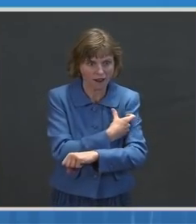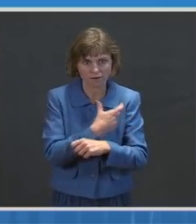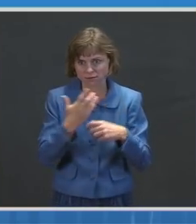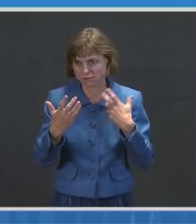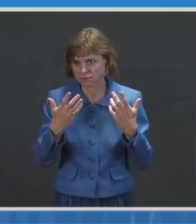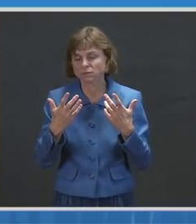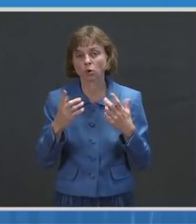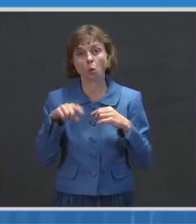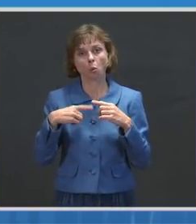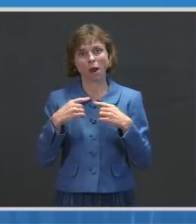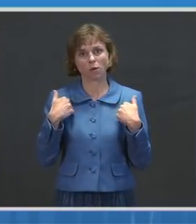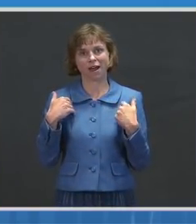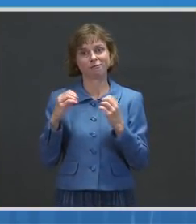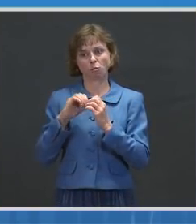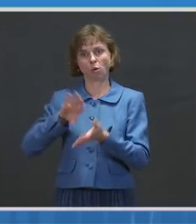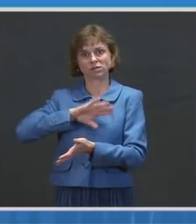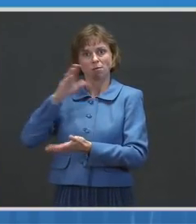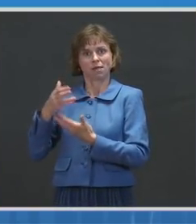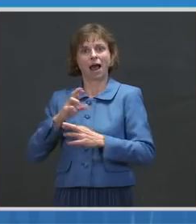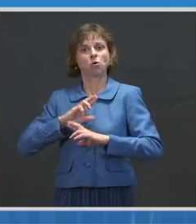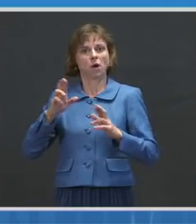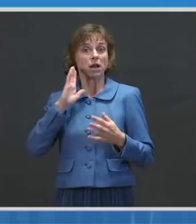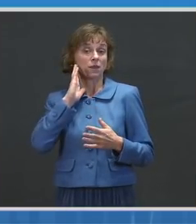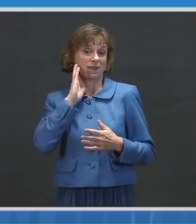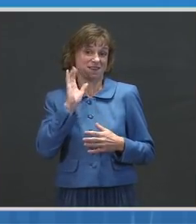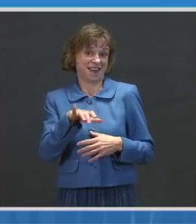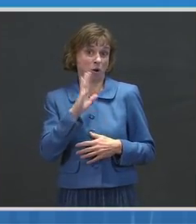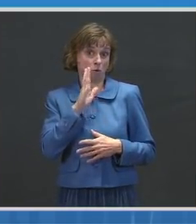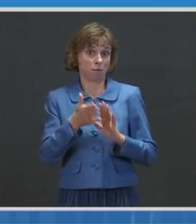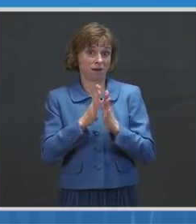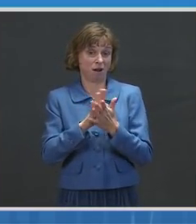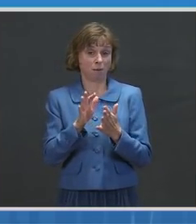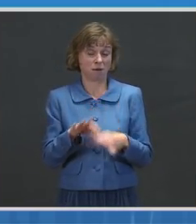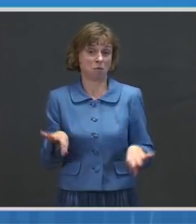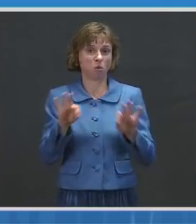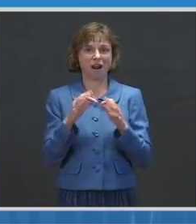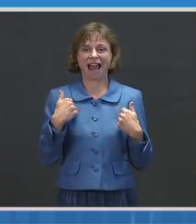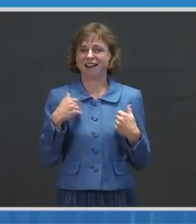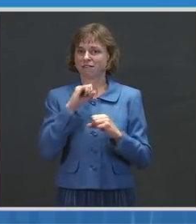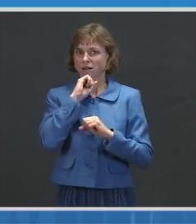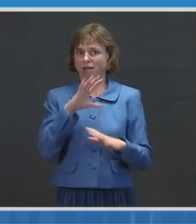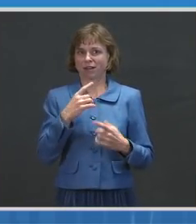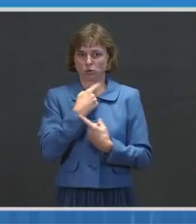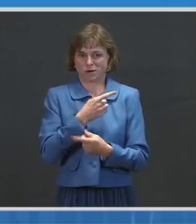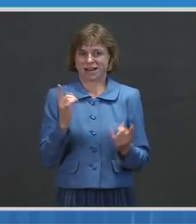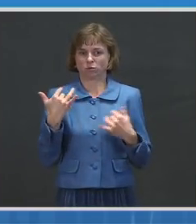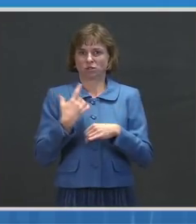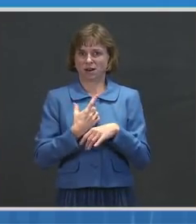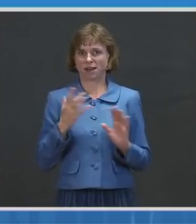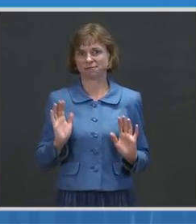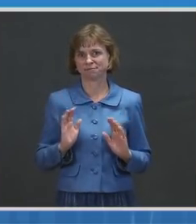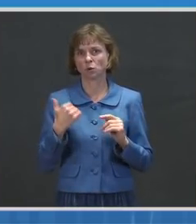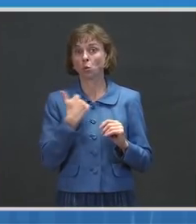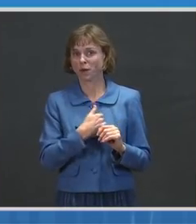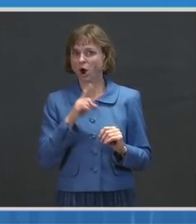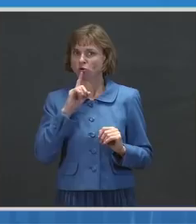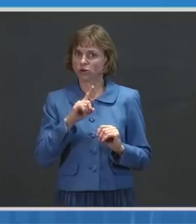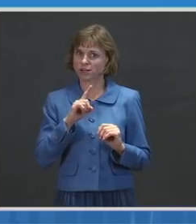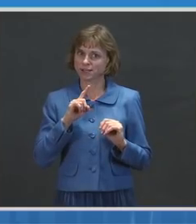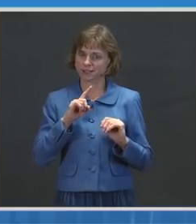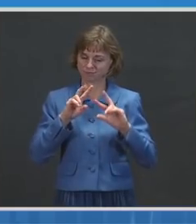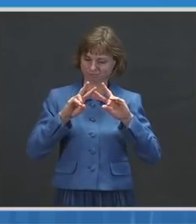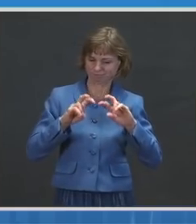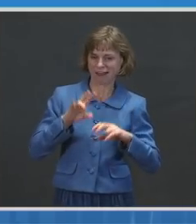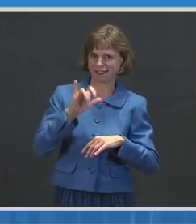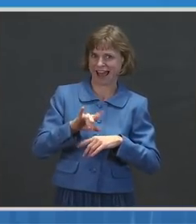more supply, that's going to be important. And I have nothing to announce today other than the — that we are looking very closely at that